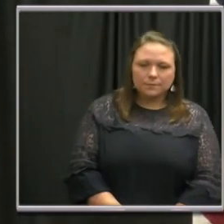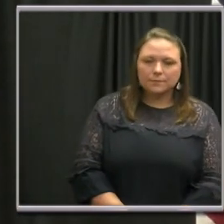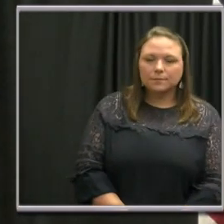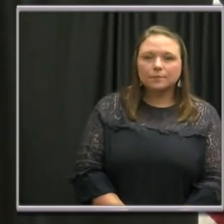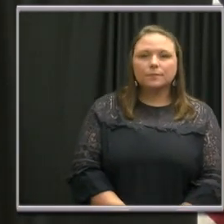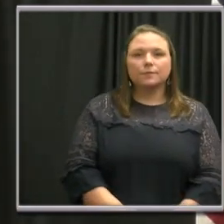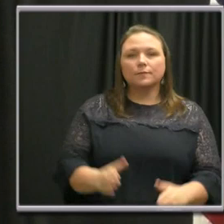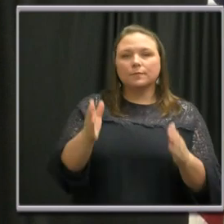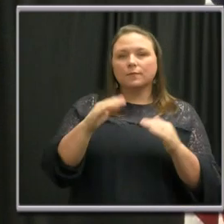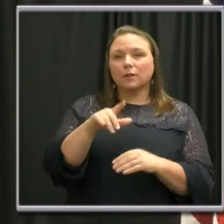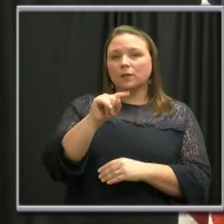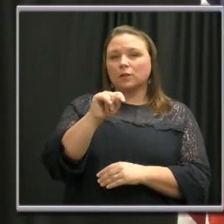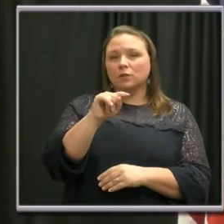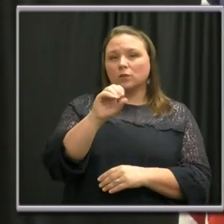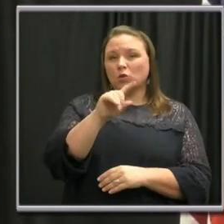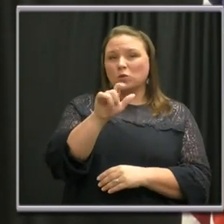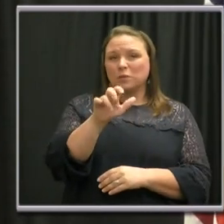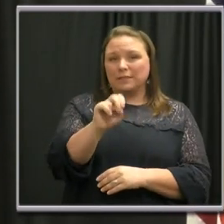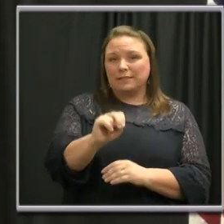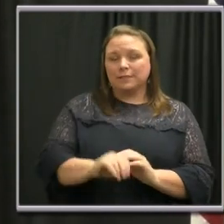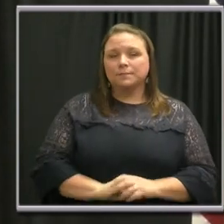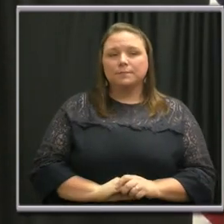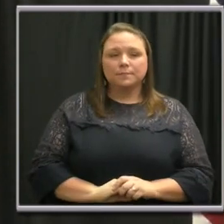Let's go back to Tosin Fekile at News 4.